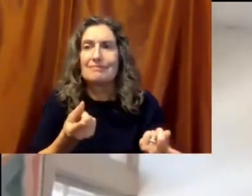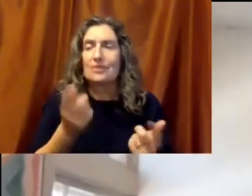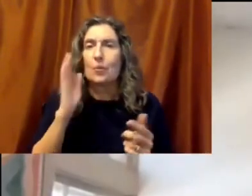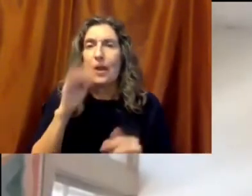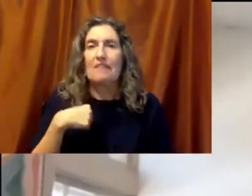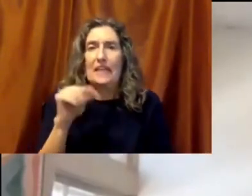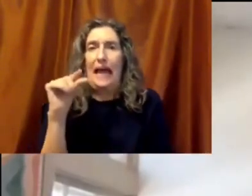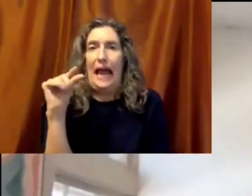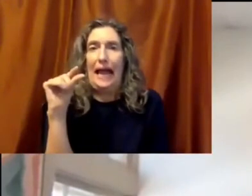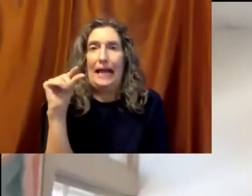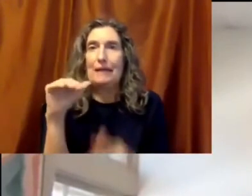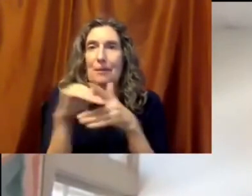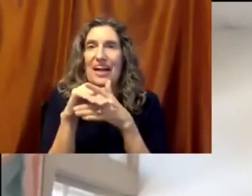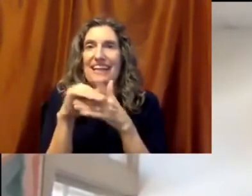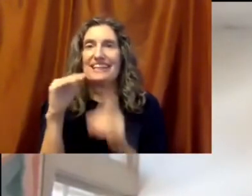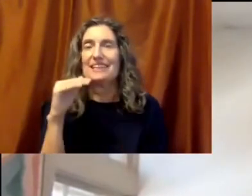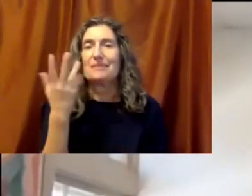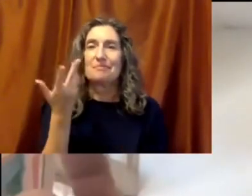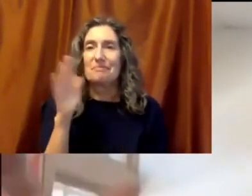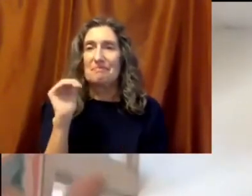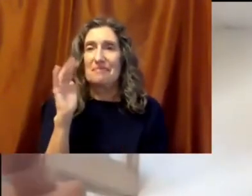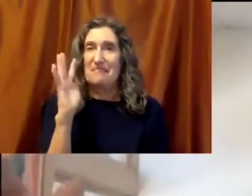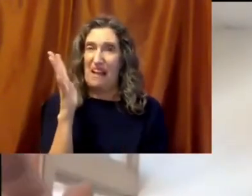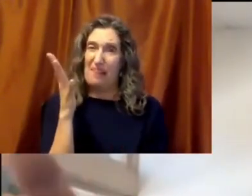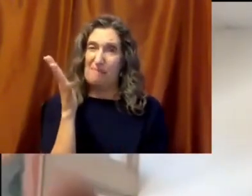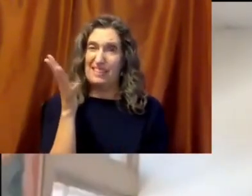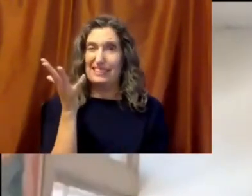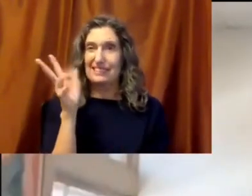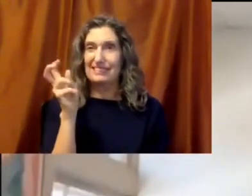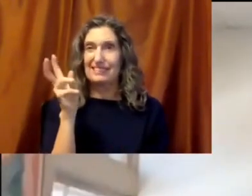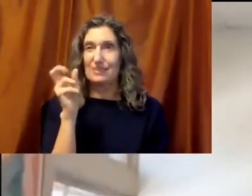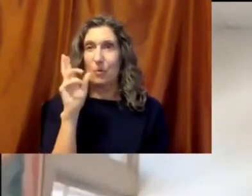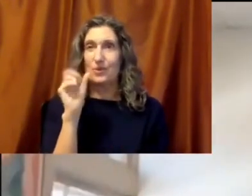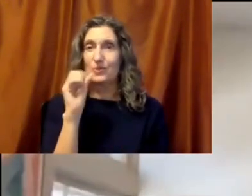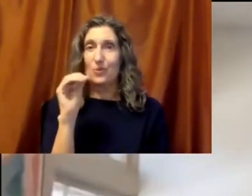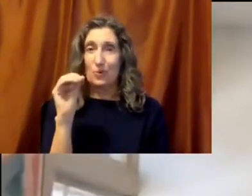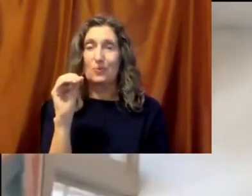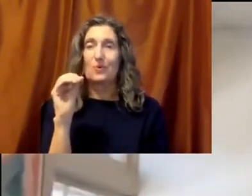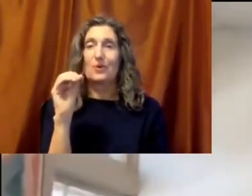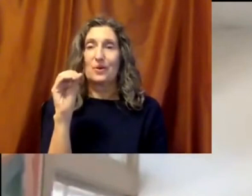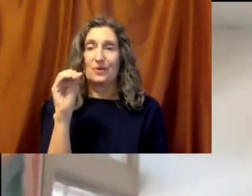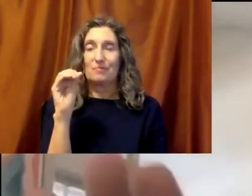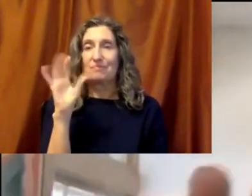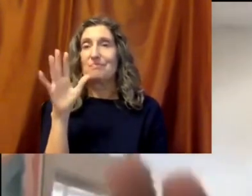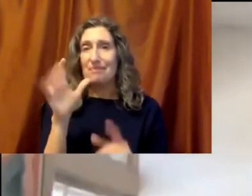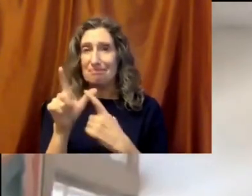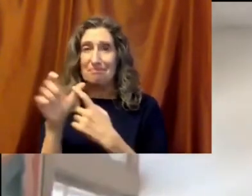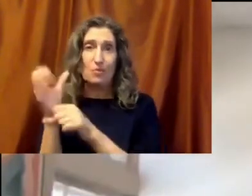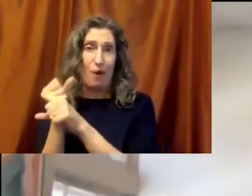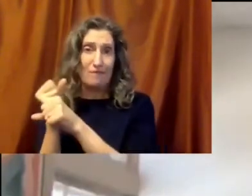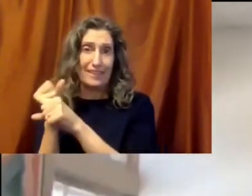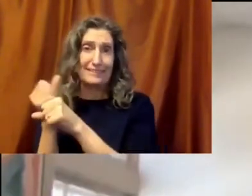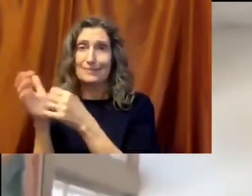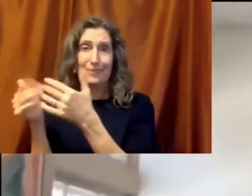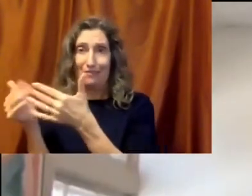little tiny break, about five minutes or so, coffee, etc.